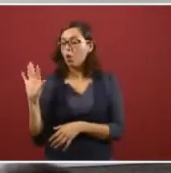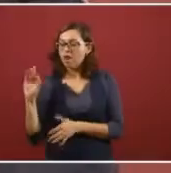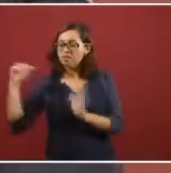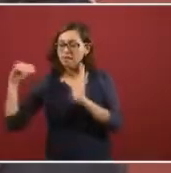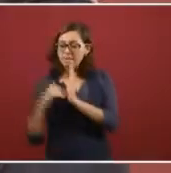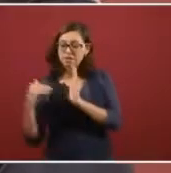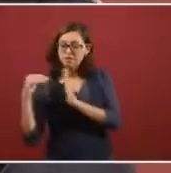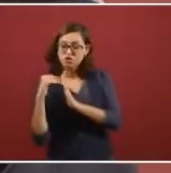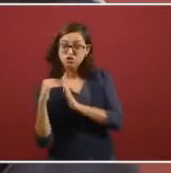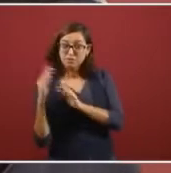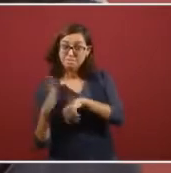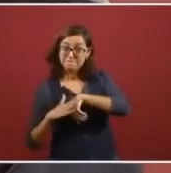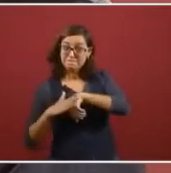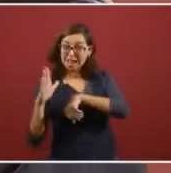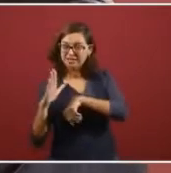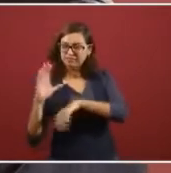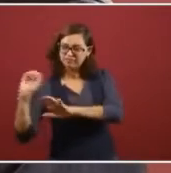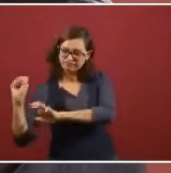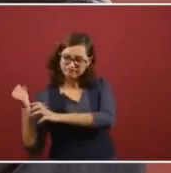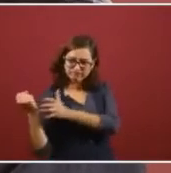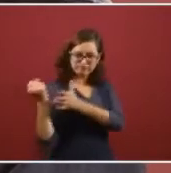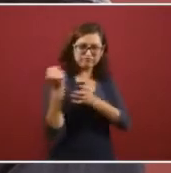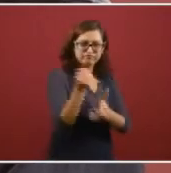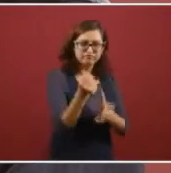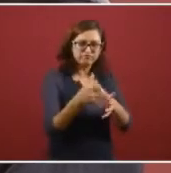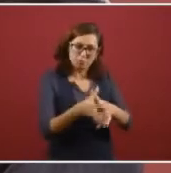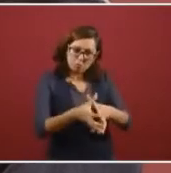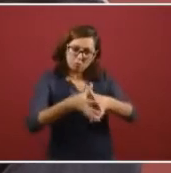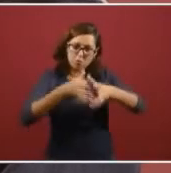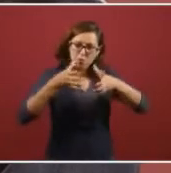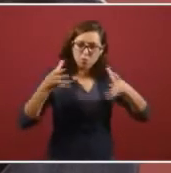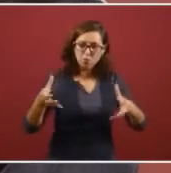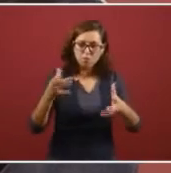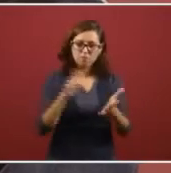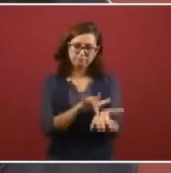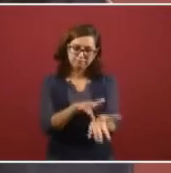We're also going to add 40 million, uh, additional.